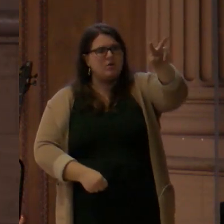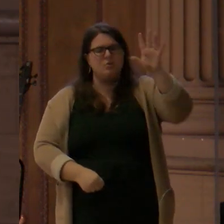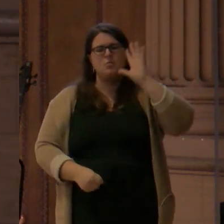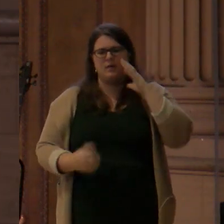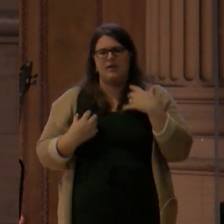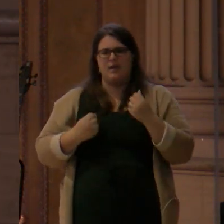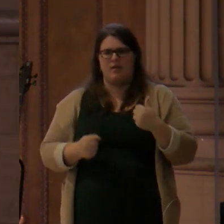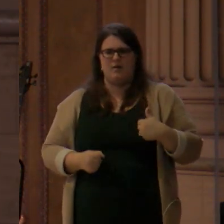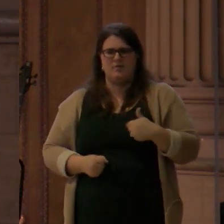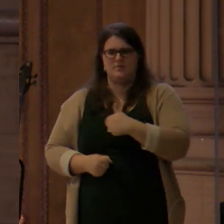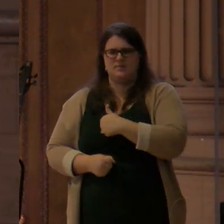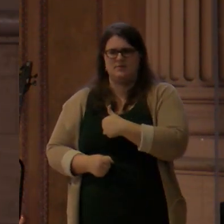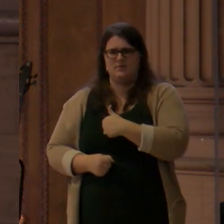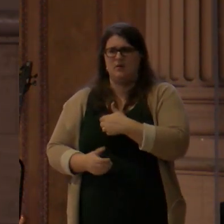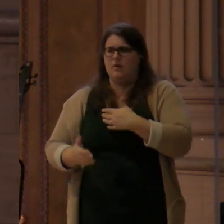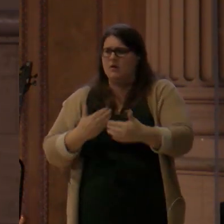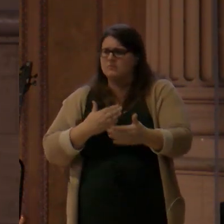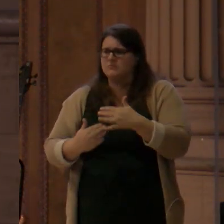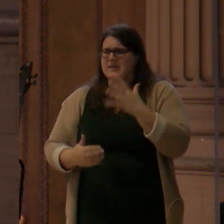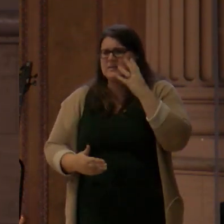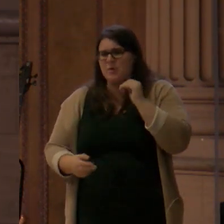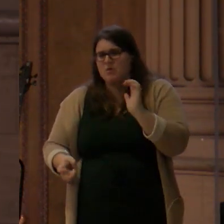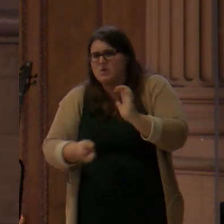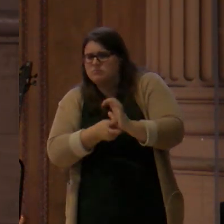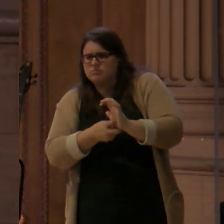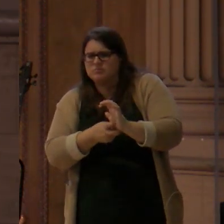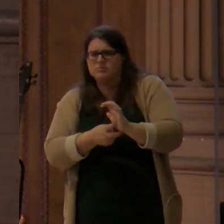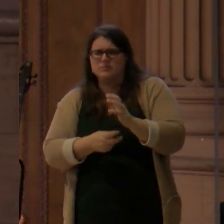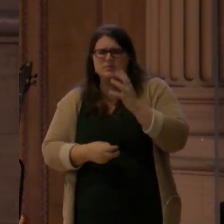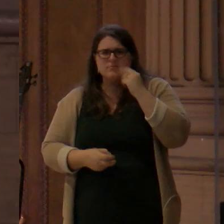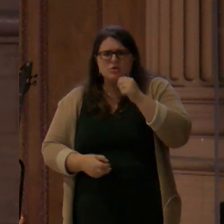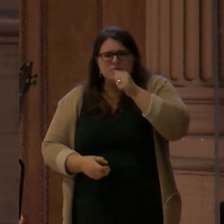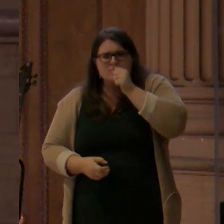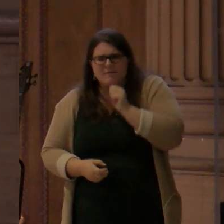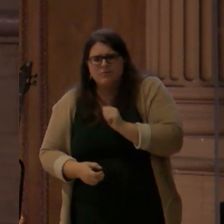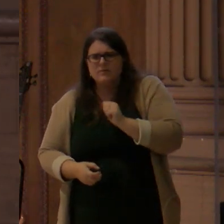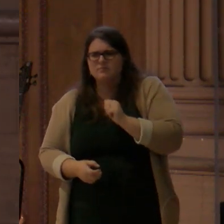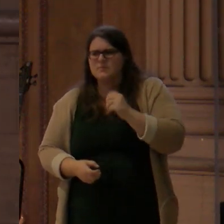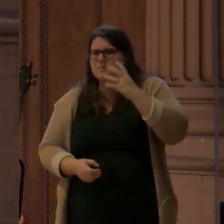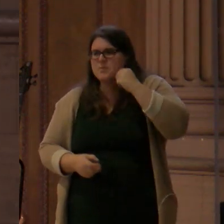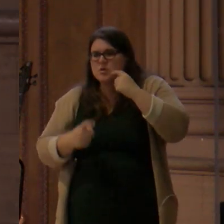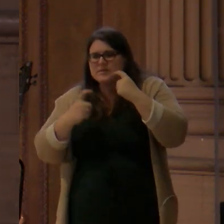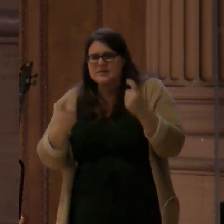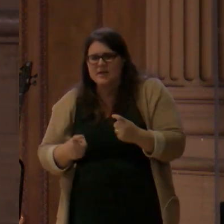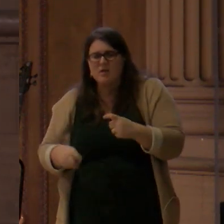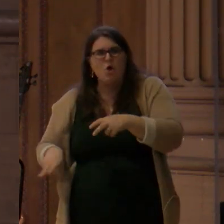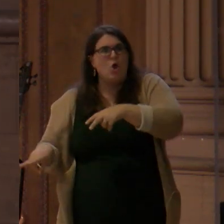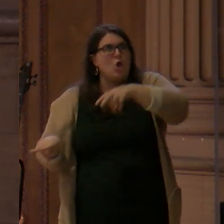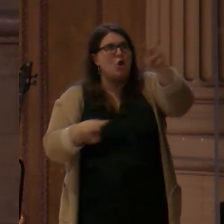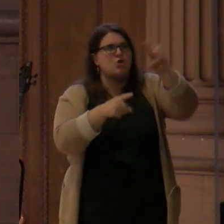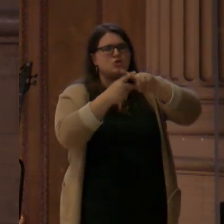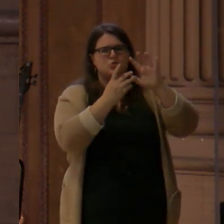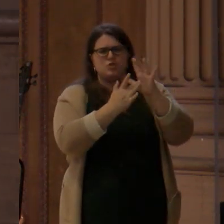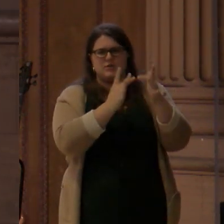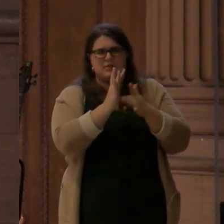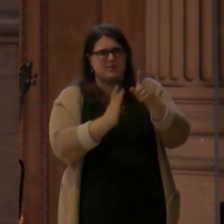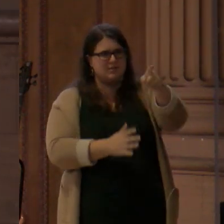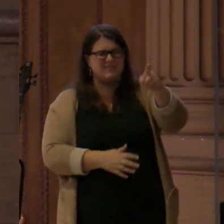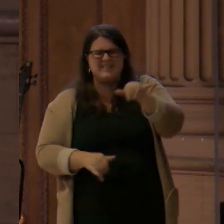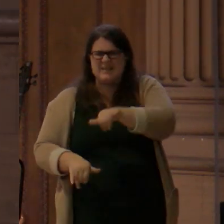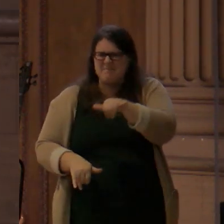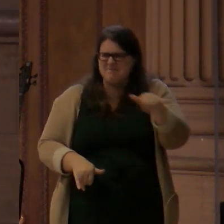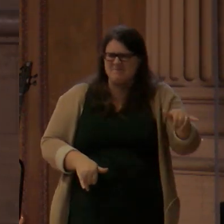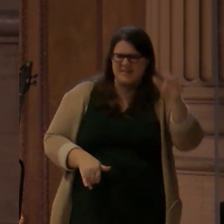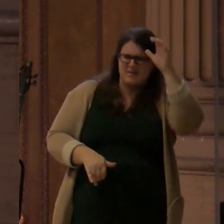again, taking on flesh, being born of a woman, He's associating with humanity. He's taking our side in the struggle and He